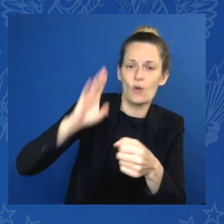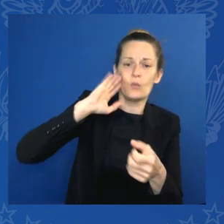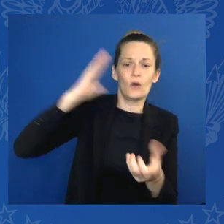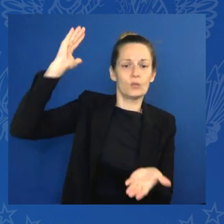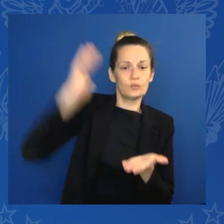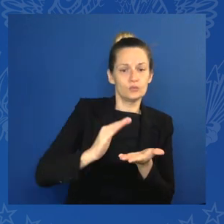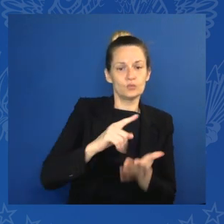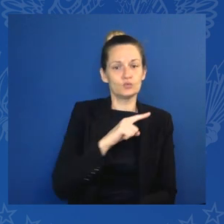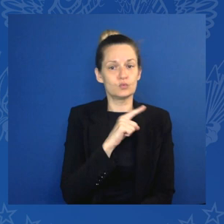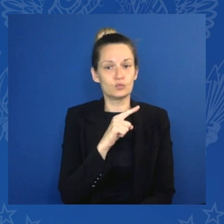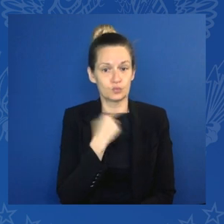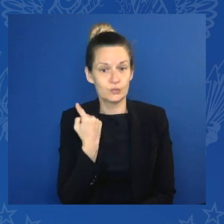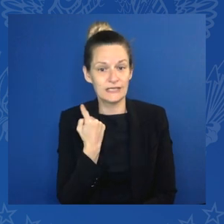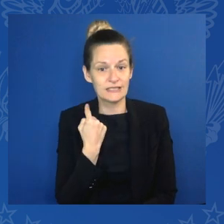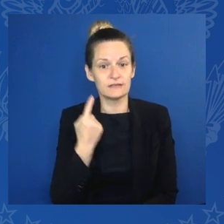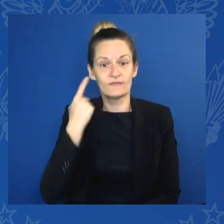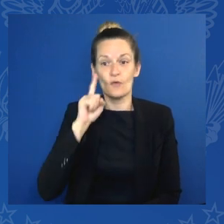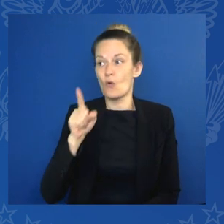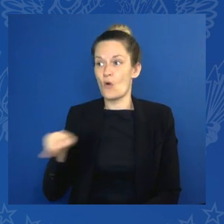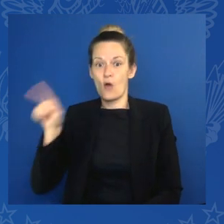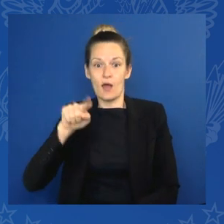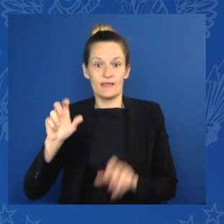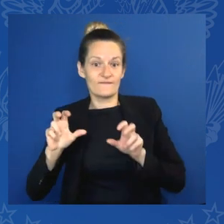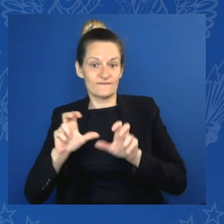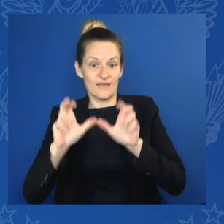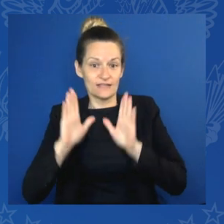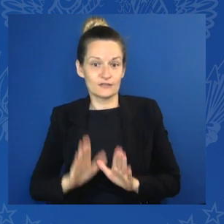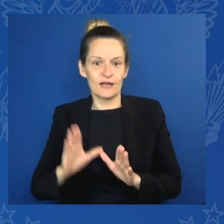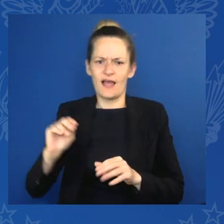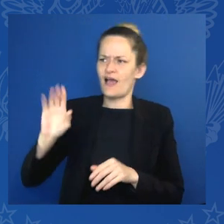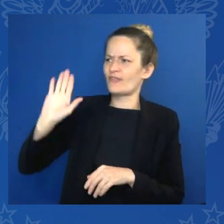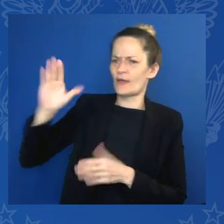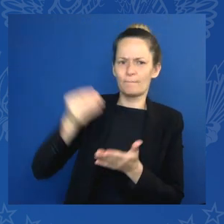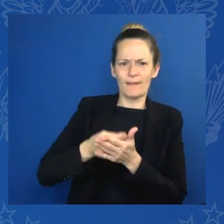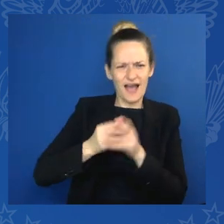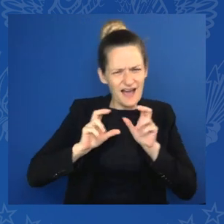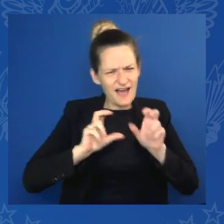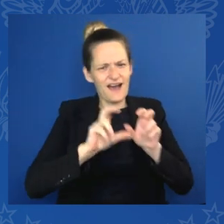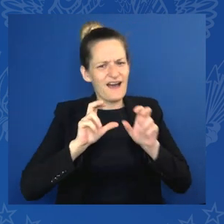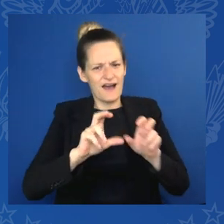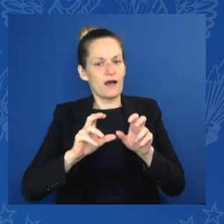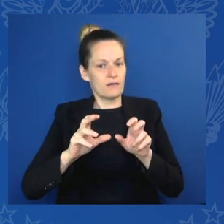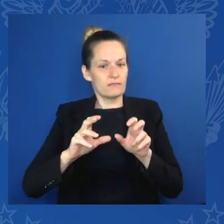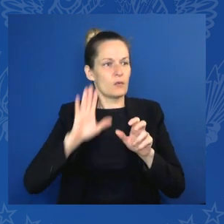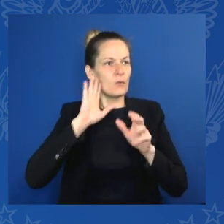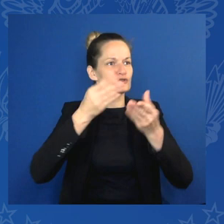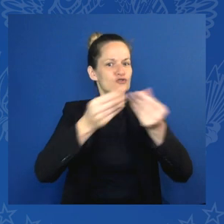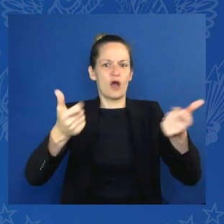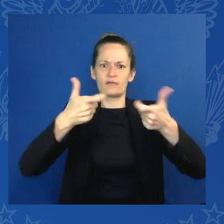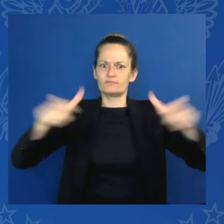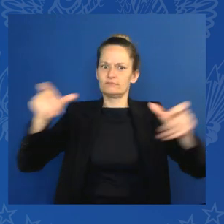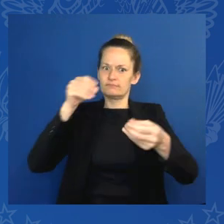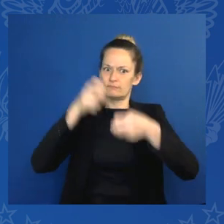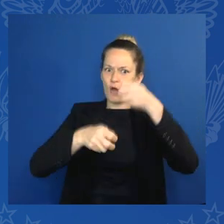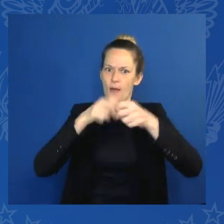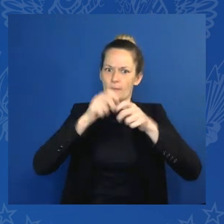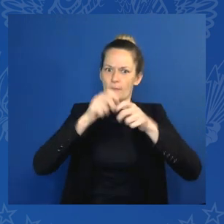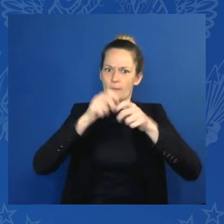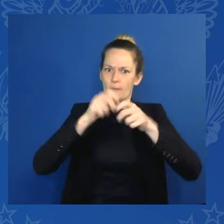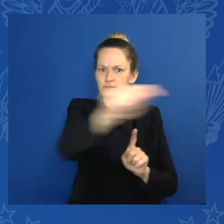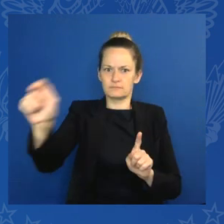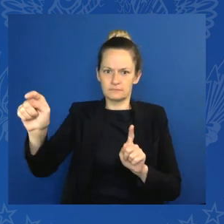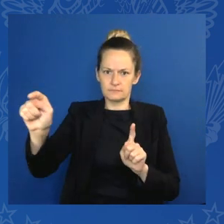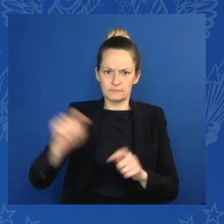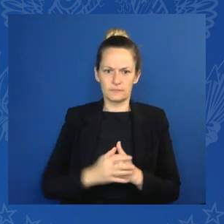today's big problems. Canada's private sector is already a significant investor in global infrastructure,